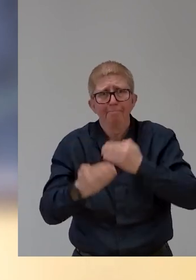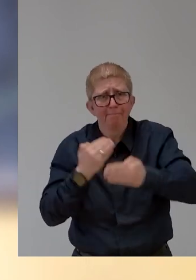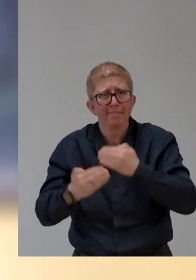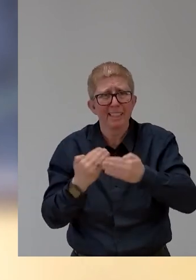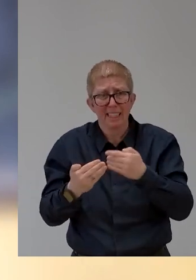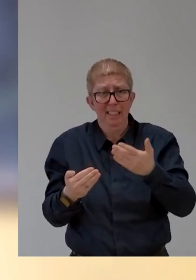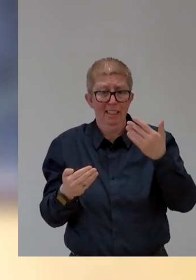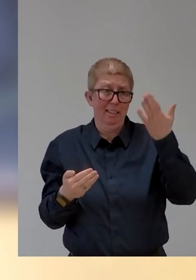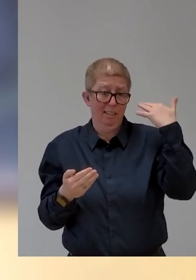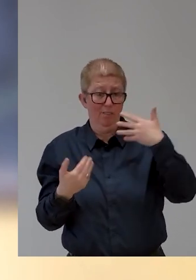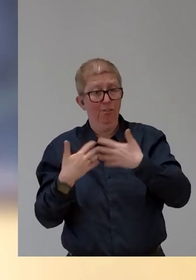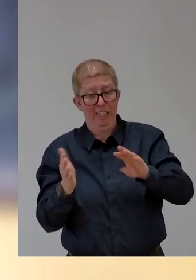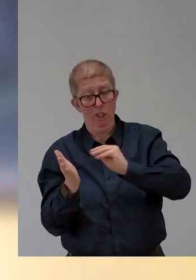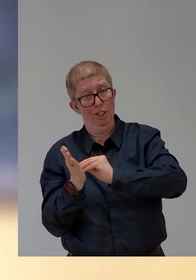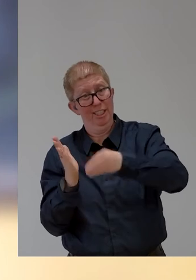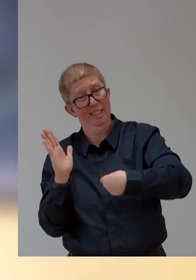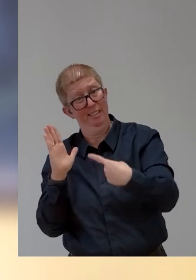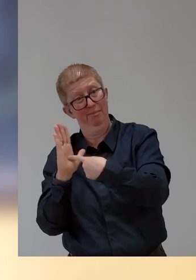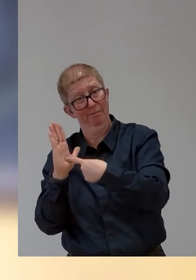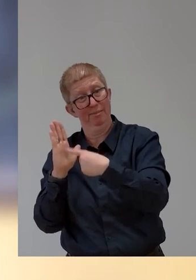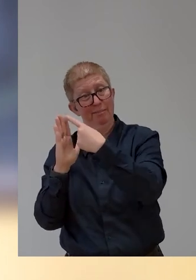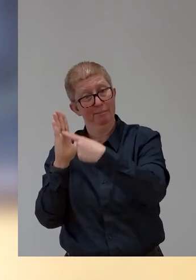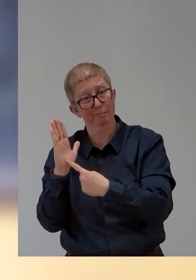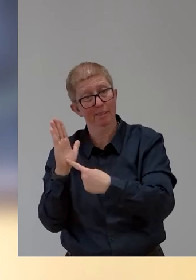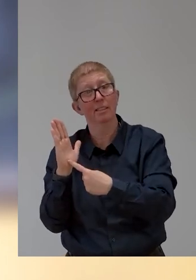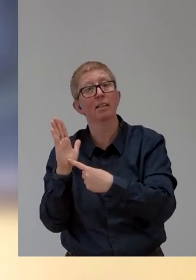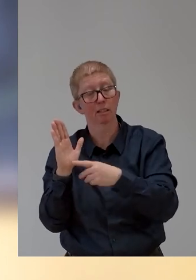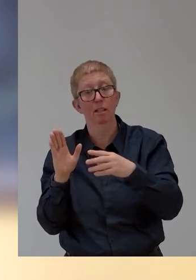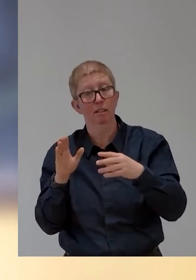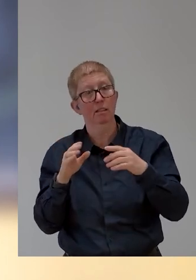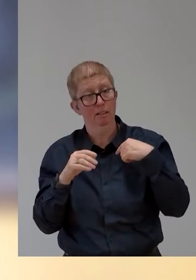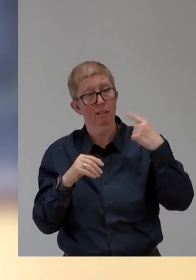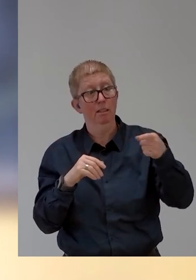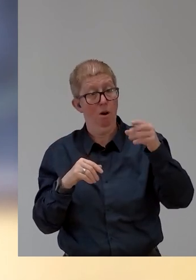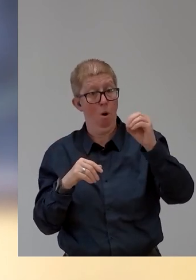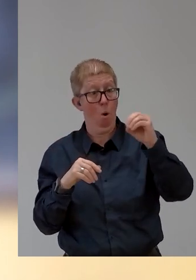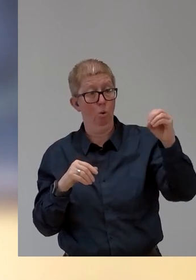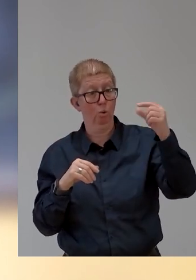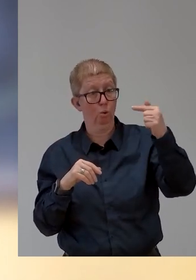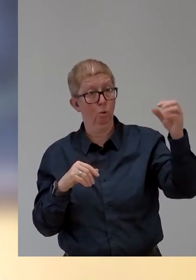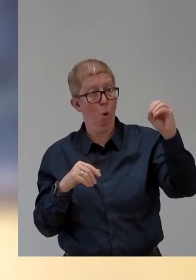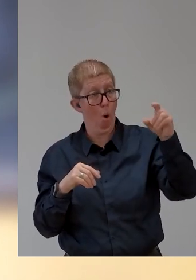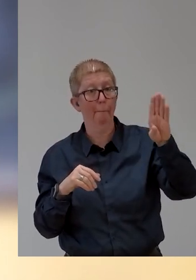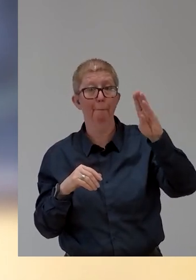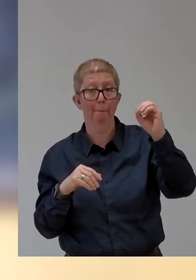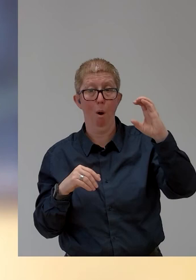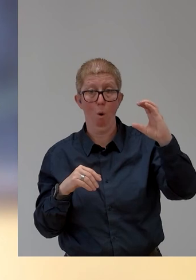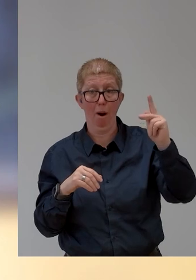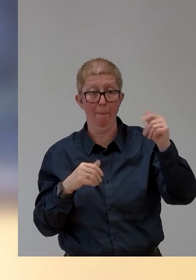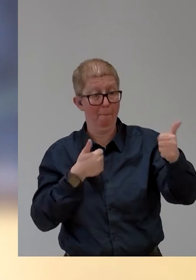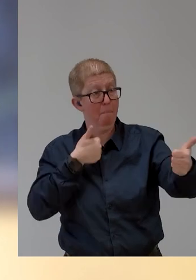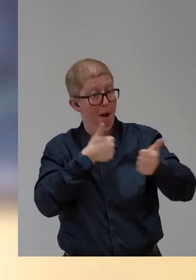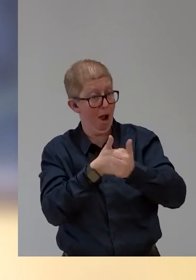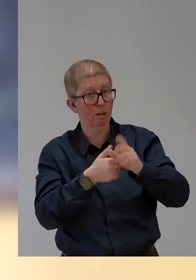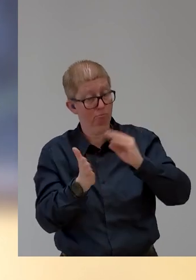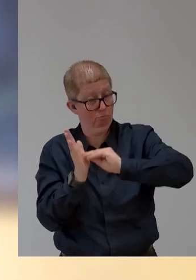memorandum of understanding and is in partnership with Otto Bock. And we are producing components that